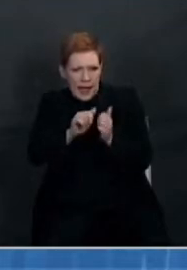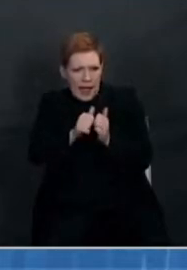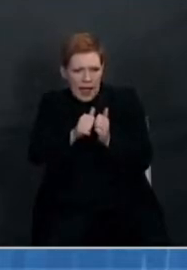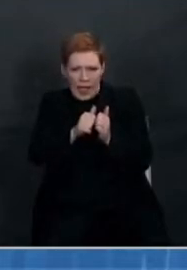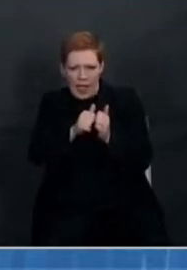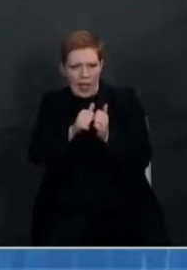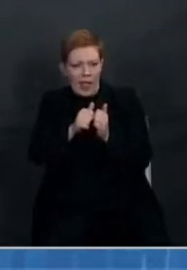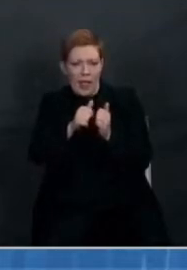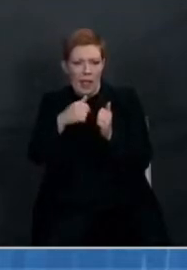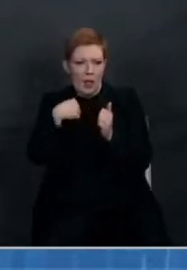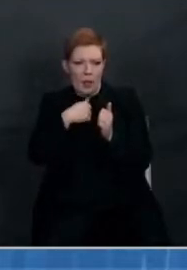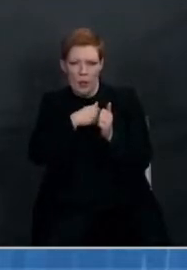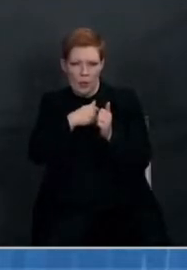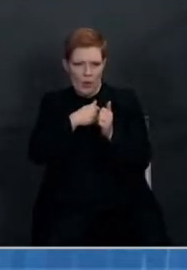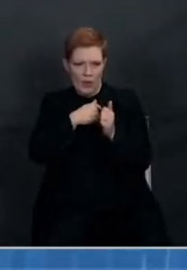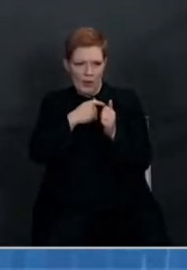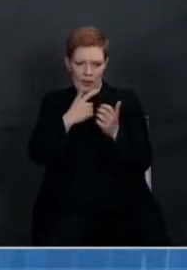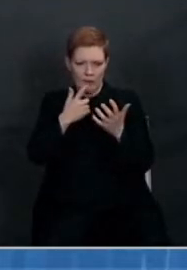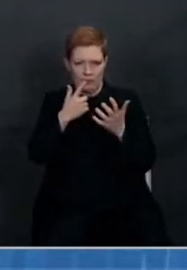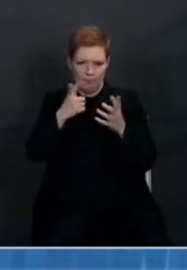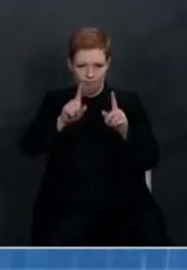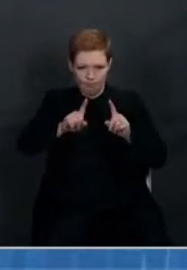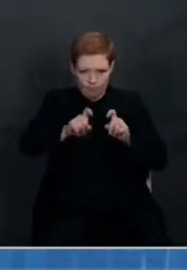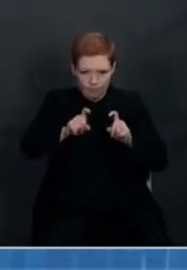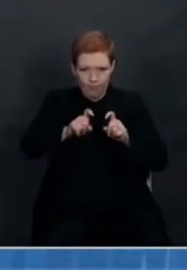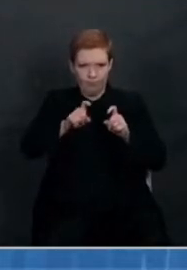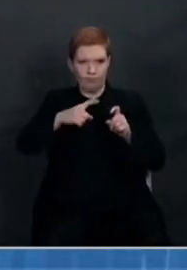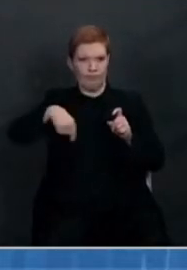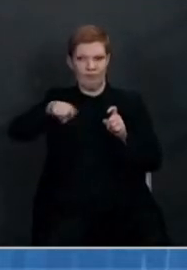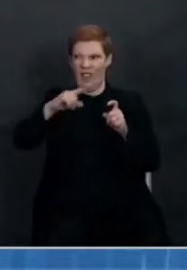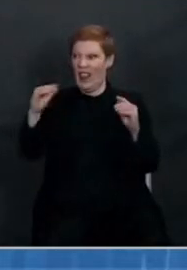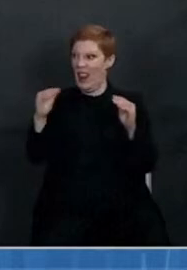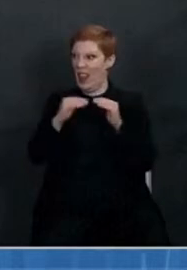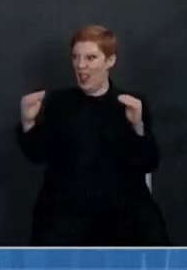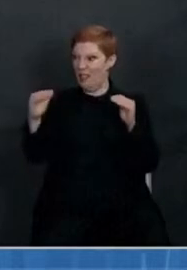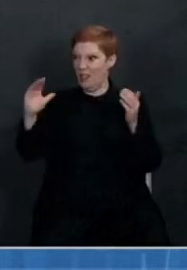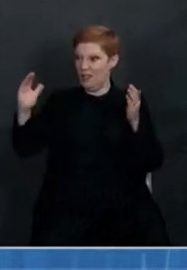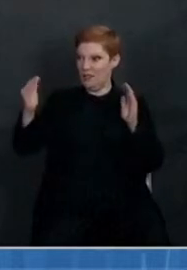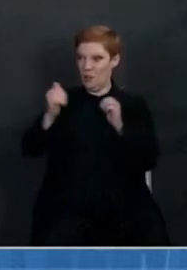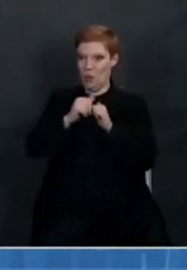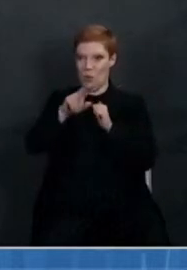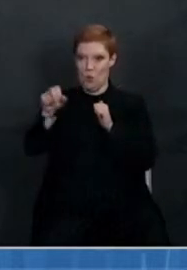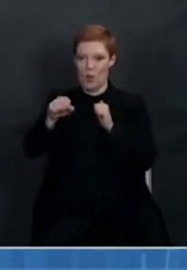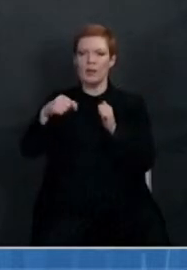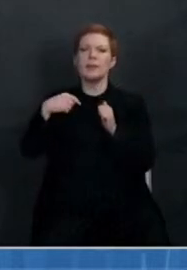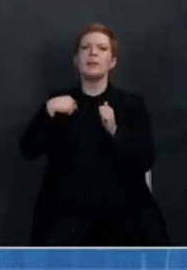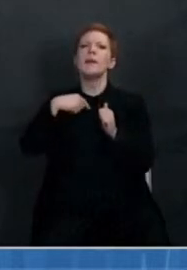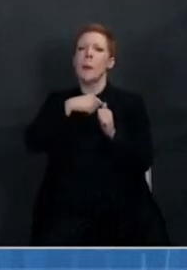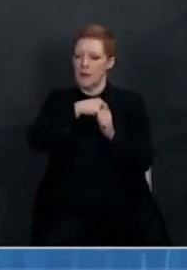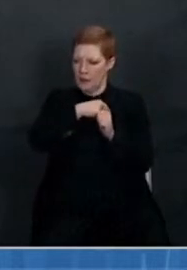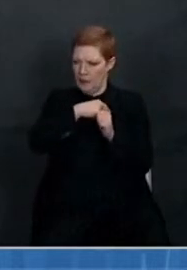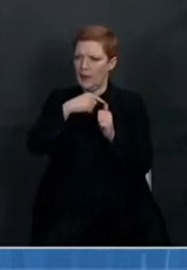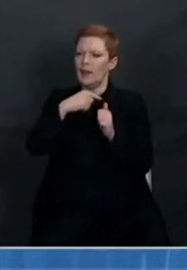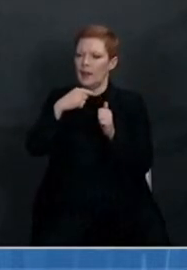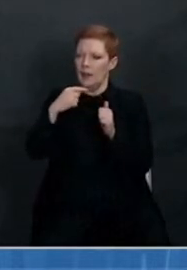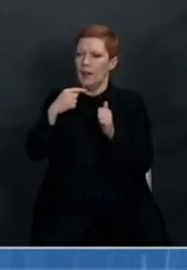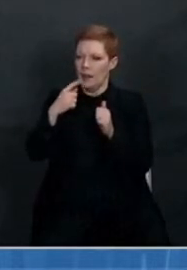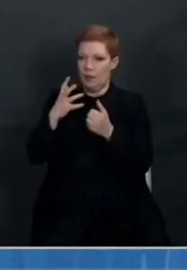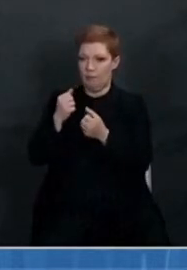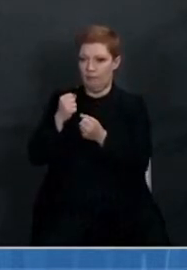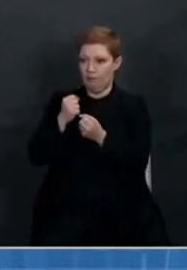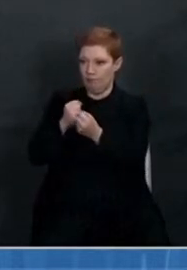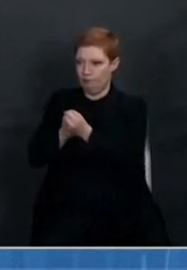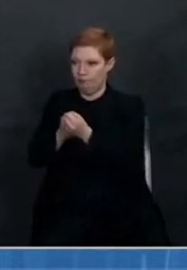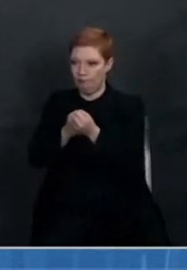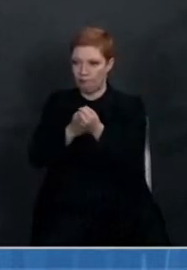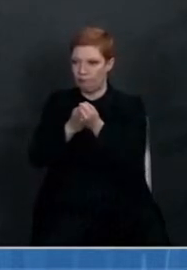analytics capacity at the levels demanded by this crisis. Overall, this means, with the support of these activities, we